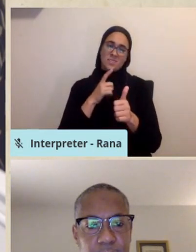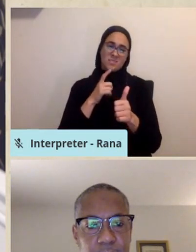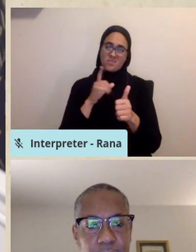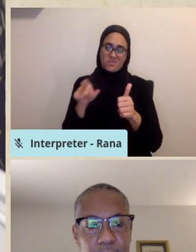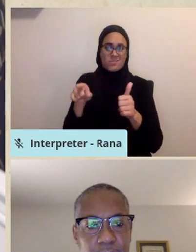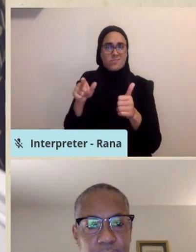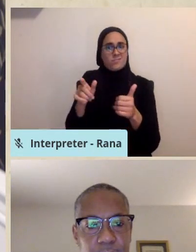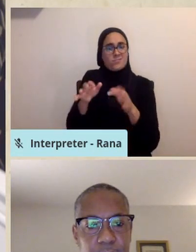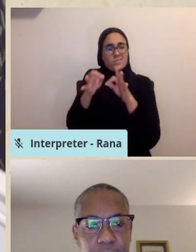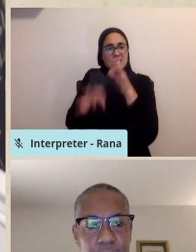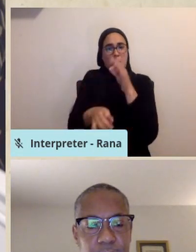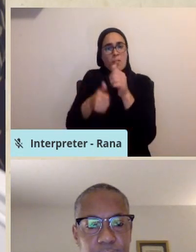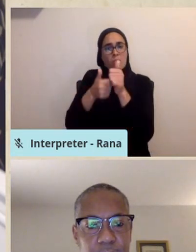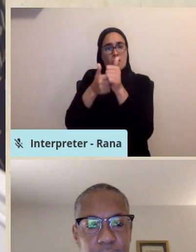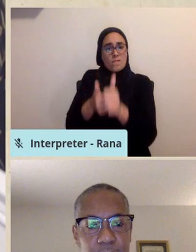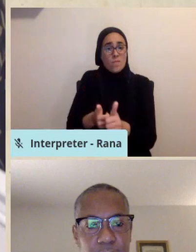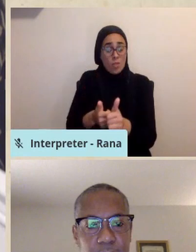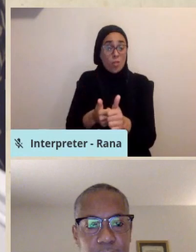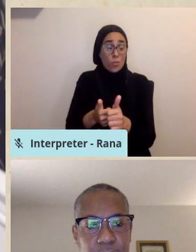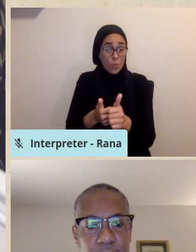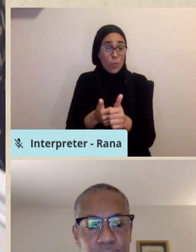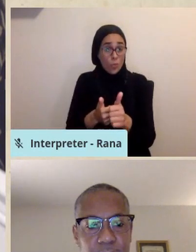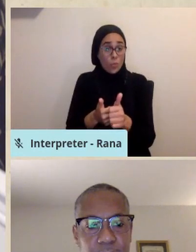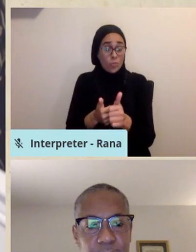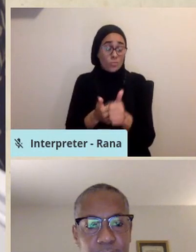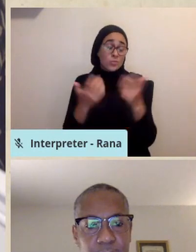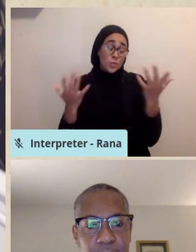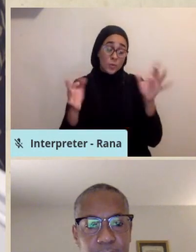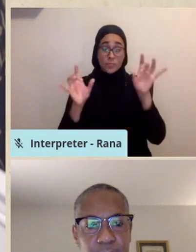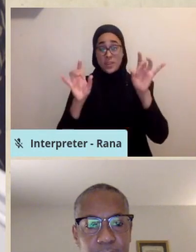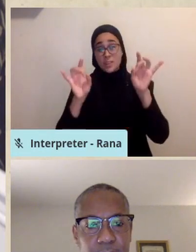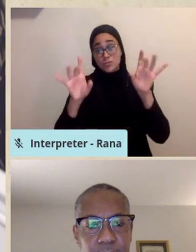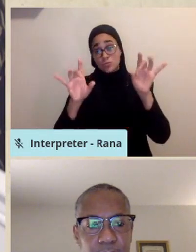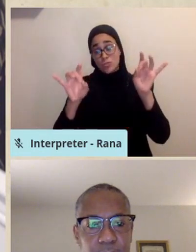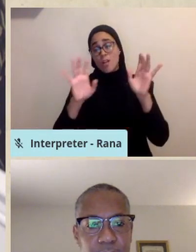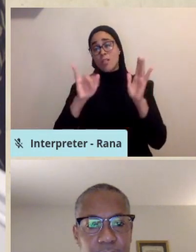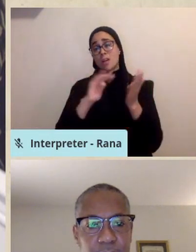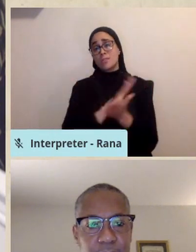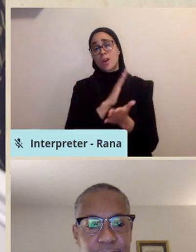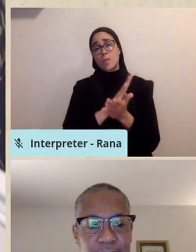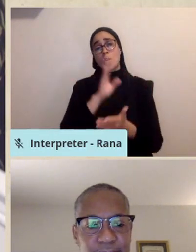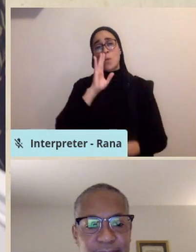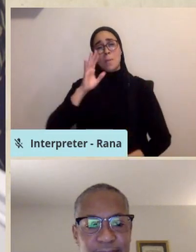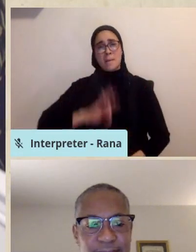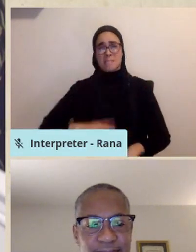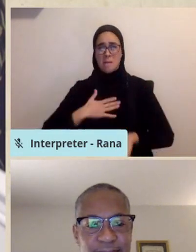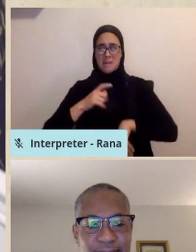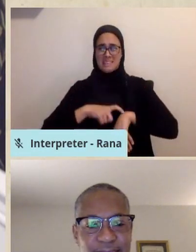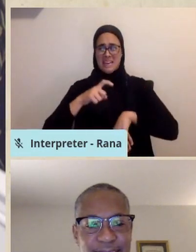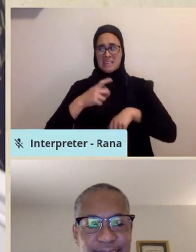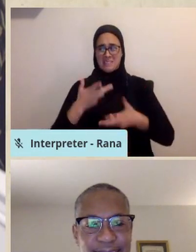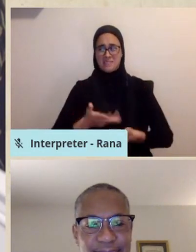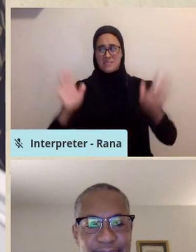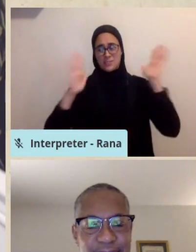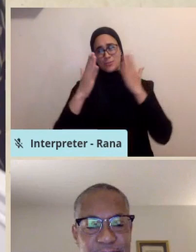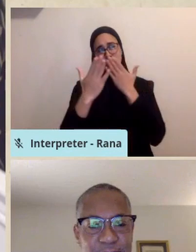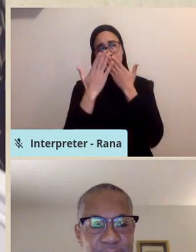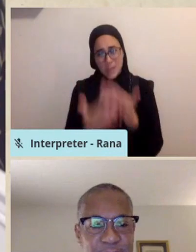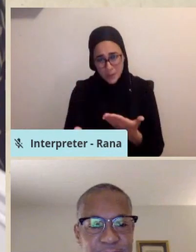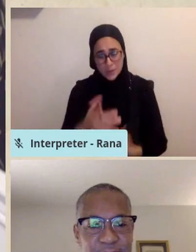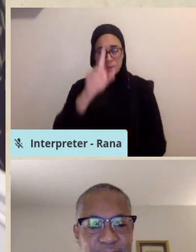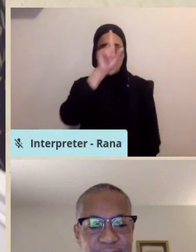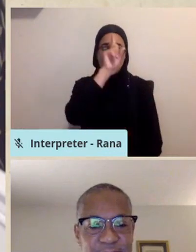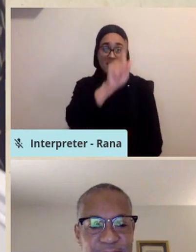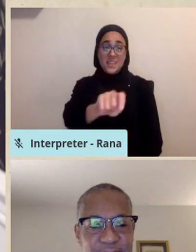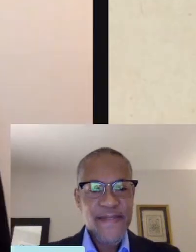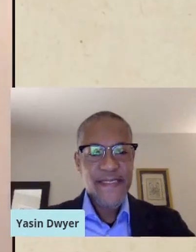not, yeah, inshallah may it be of benefit. That is the end of my time. Thank you very much.-salamu alaykum wa